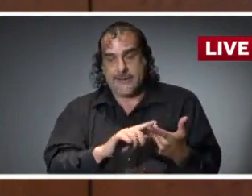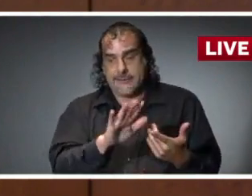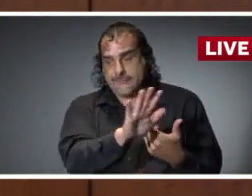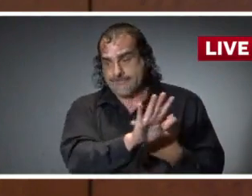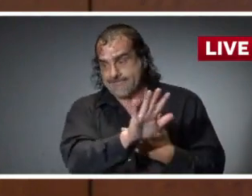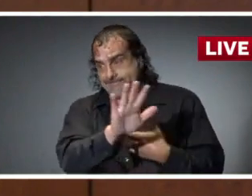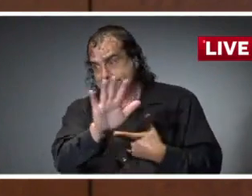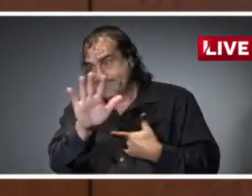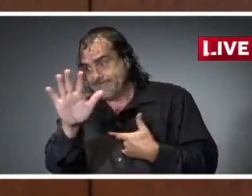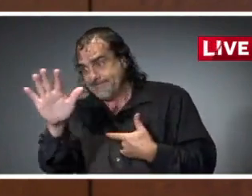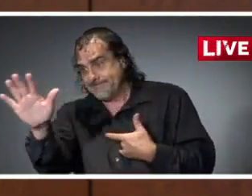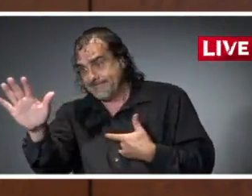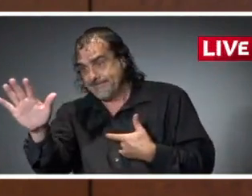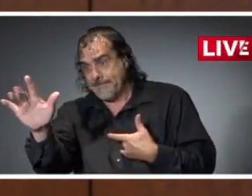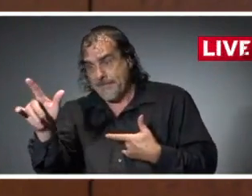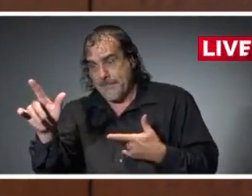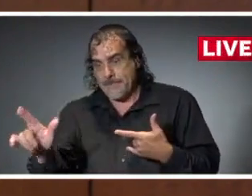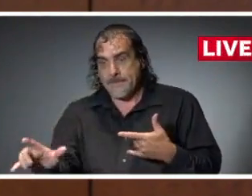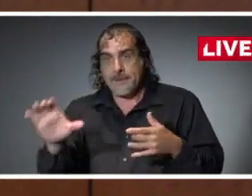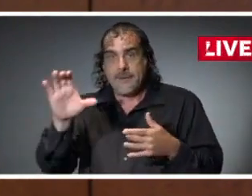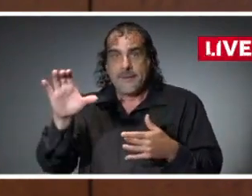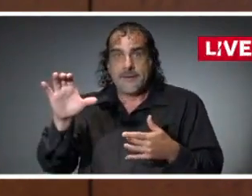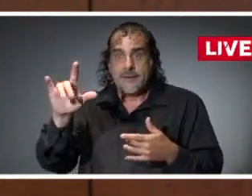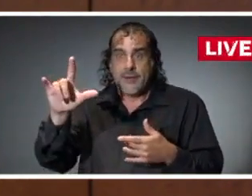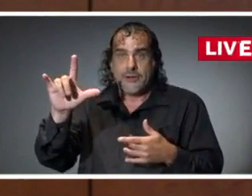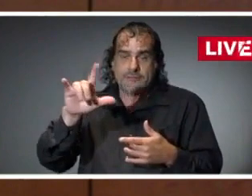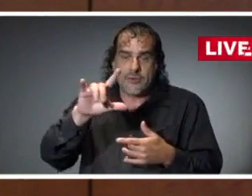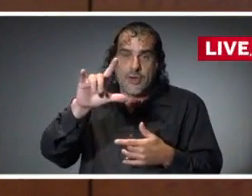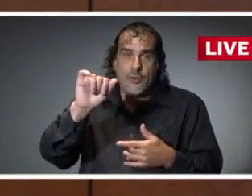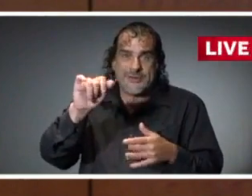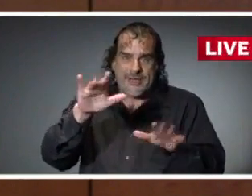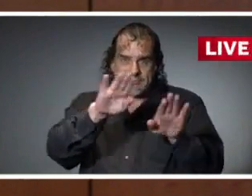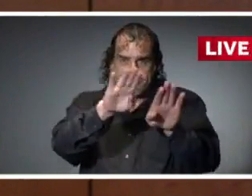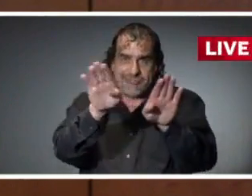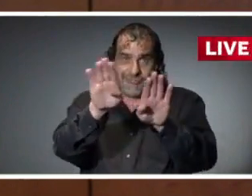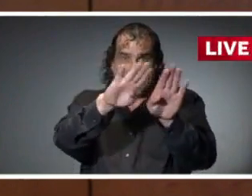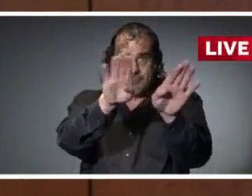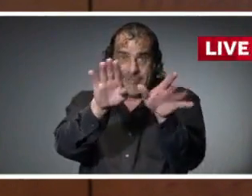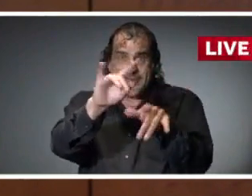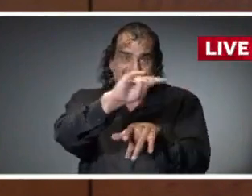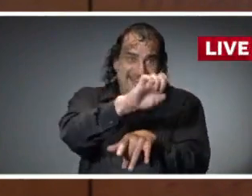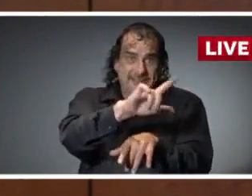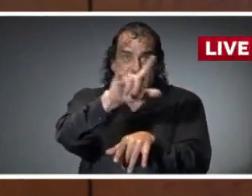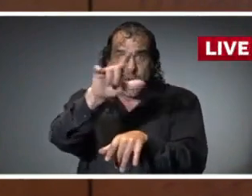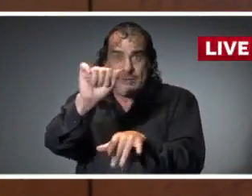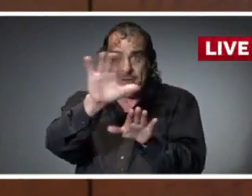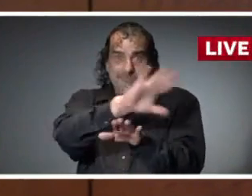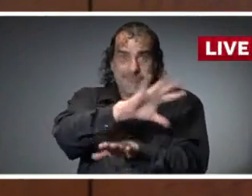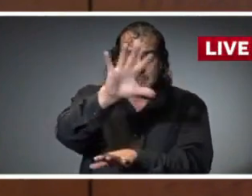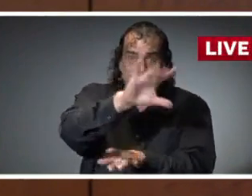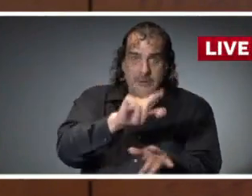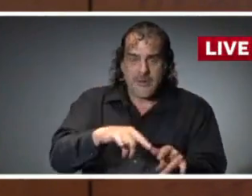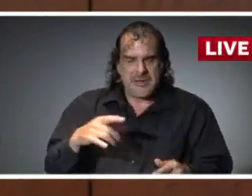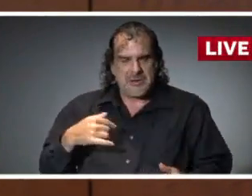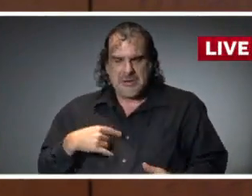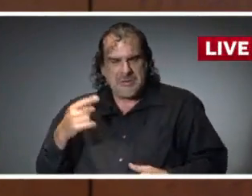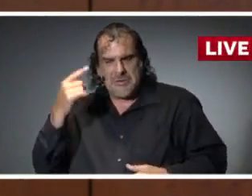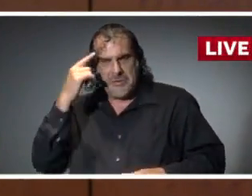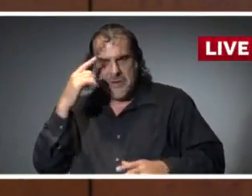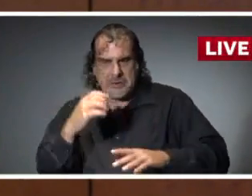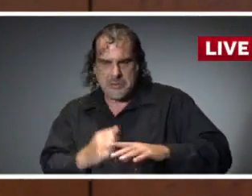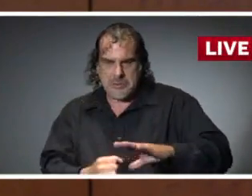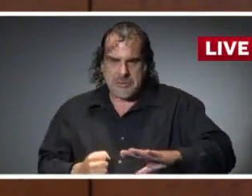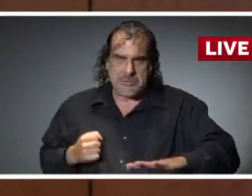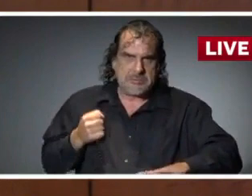as far around as the southeastern Louisiana coastline. Again, currently, this system is not projected to make a direct